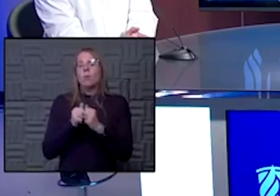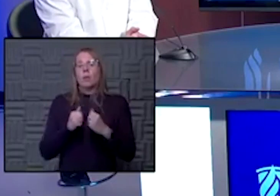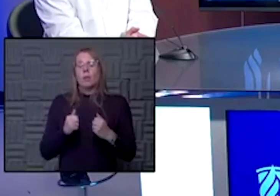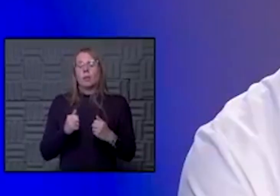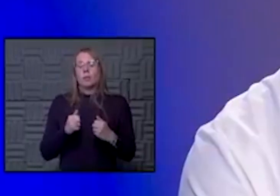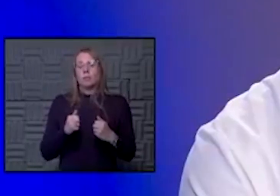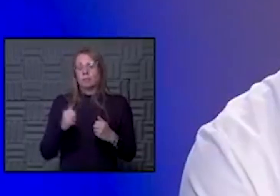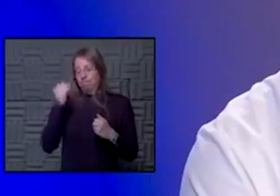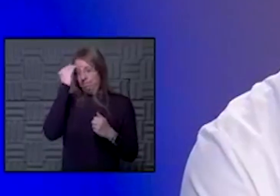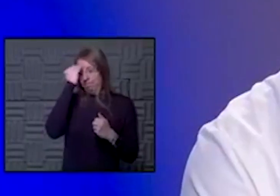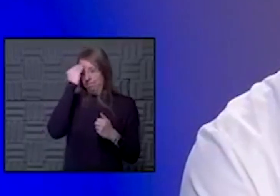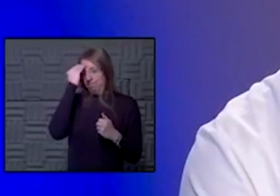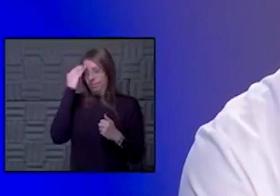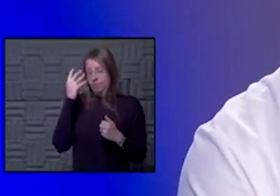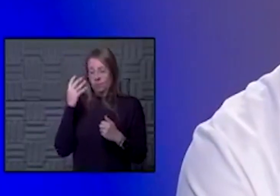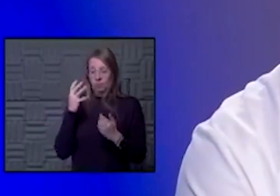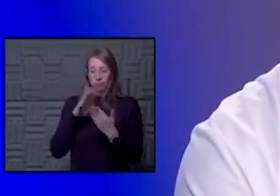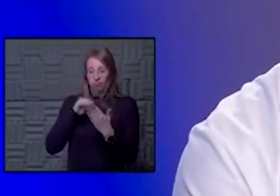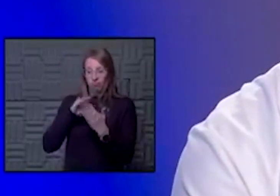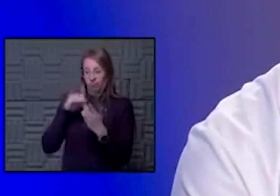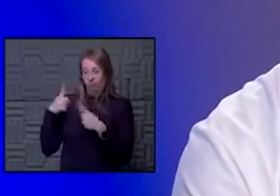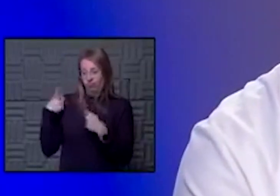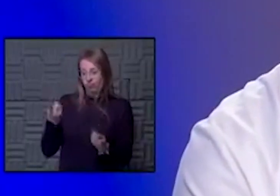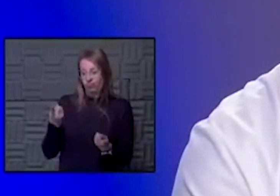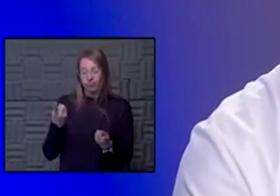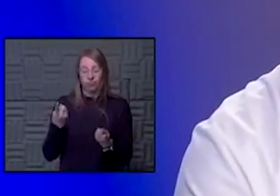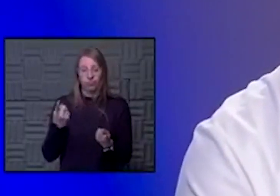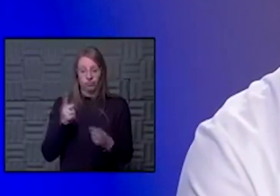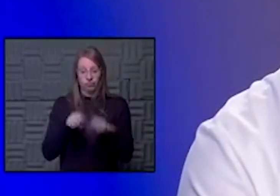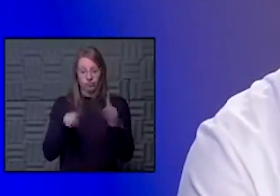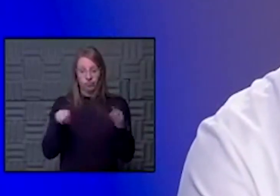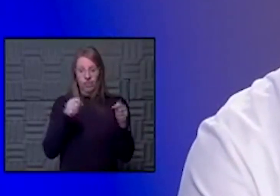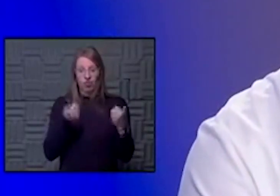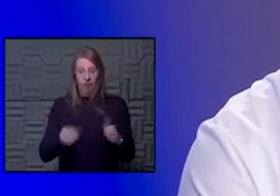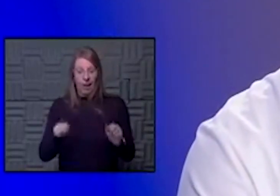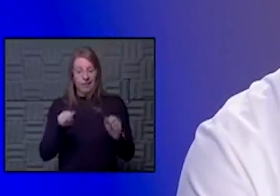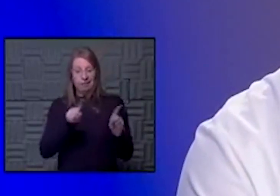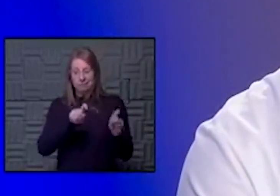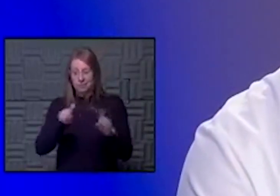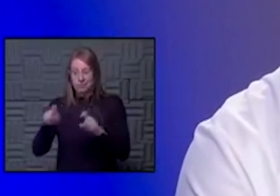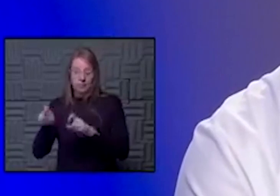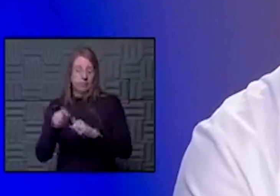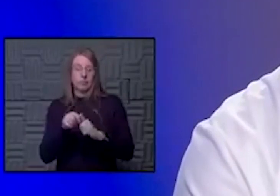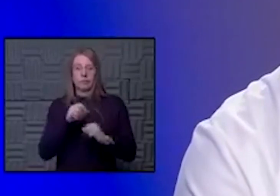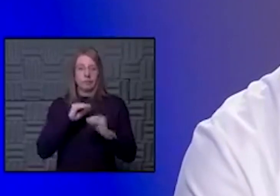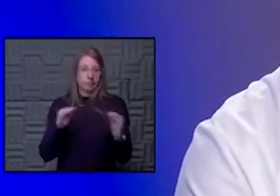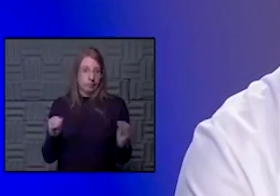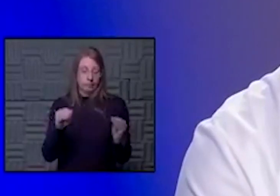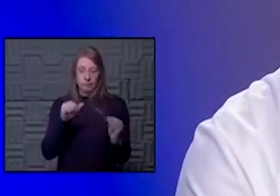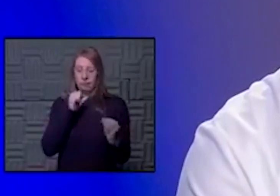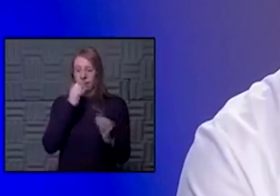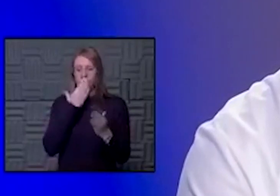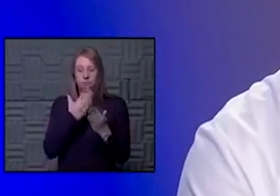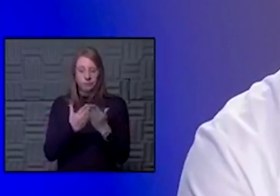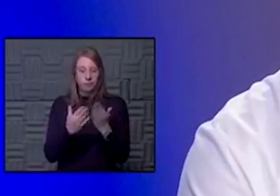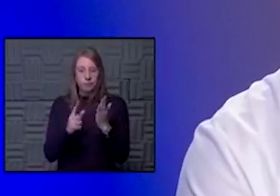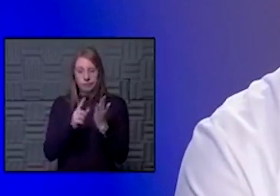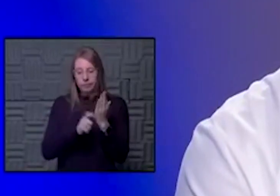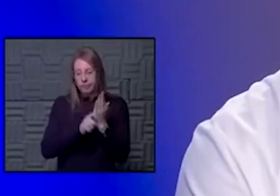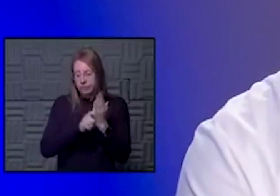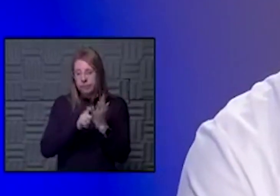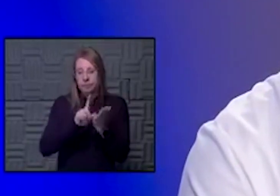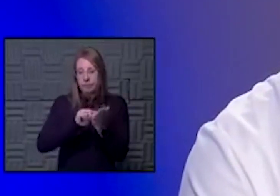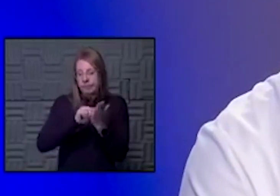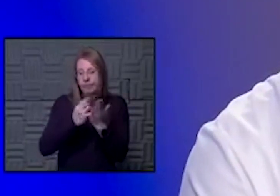current state of knowledge, there is no good randomized trials. There's not a lot of good literature out there